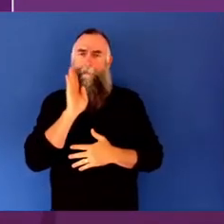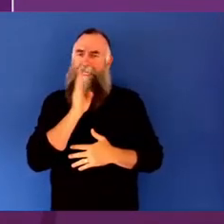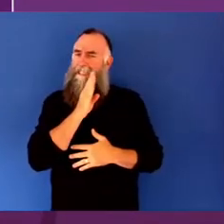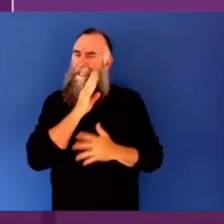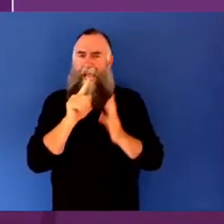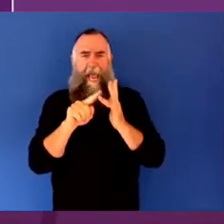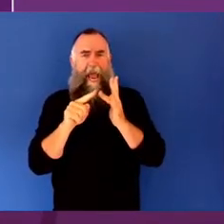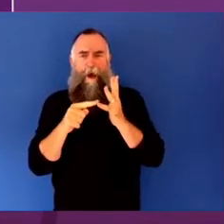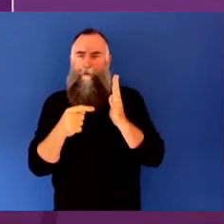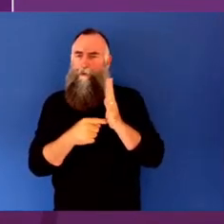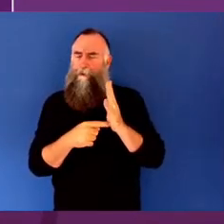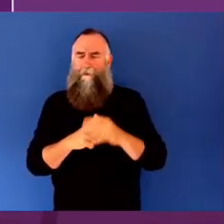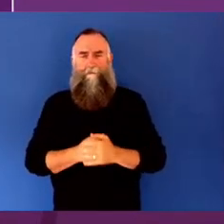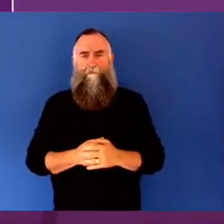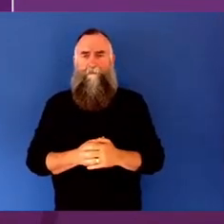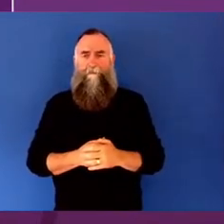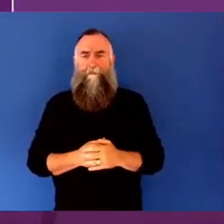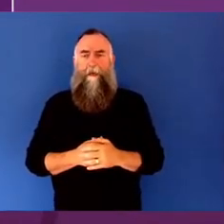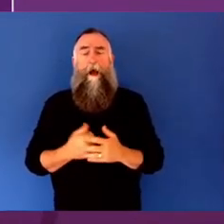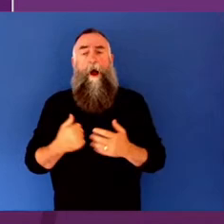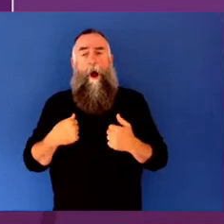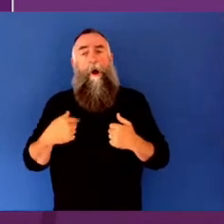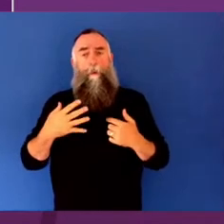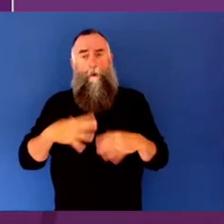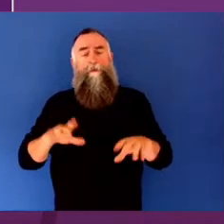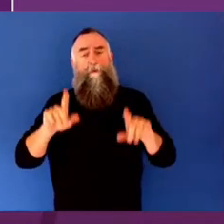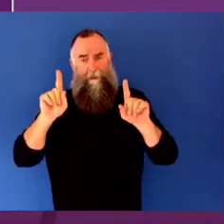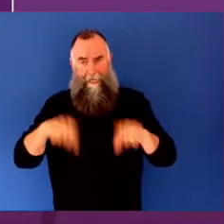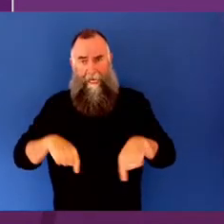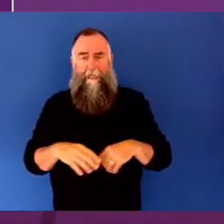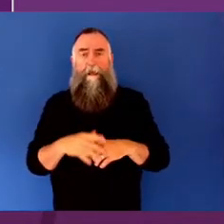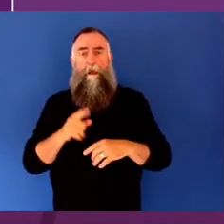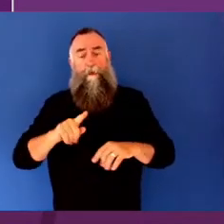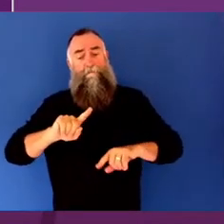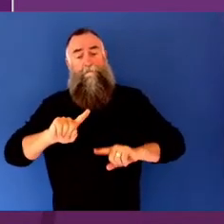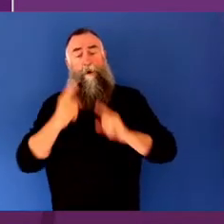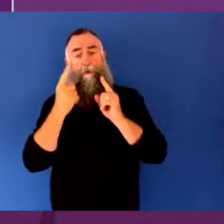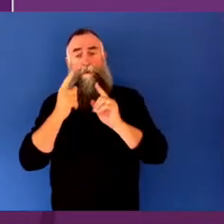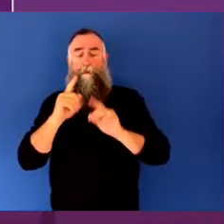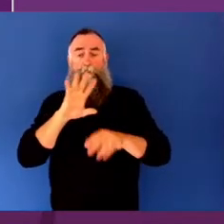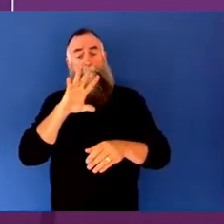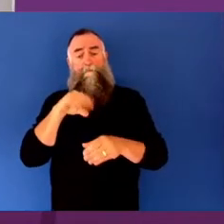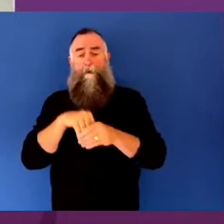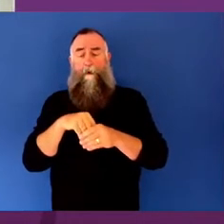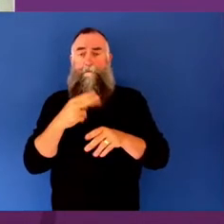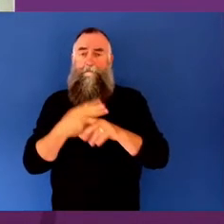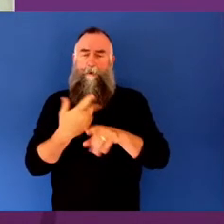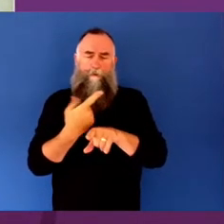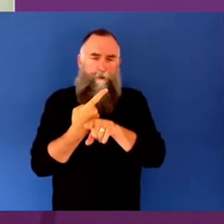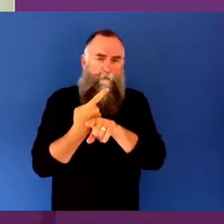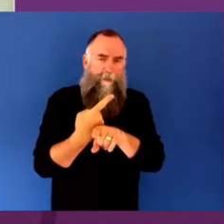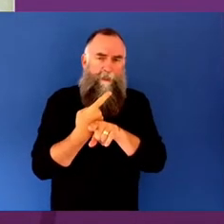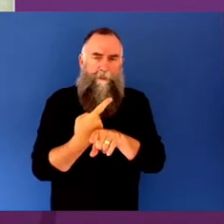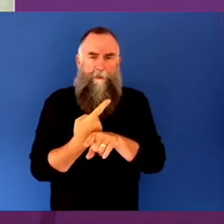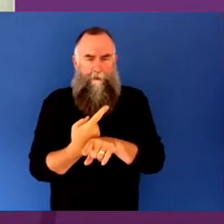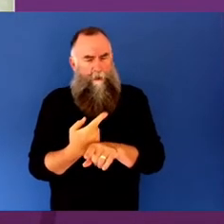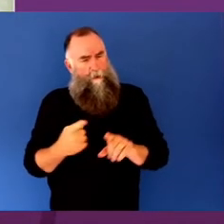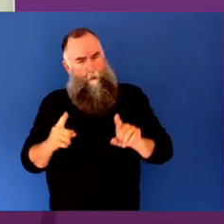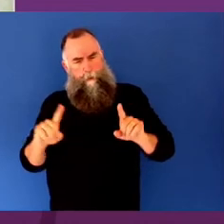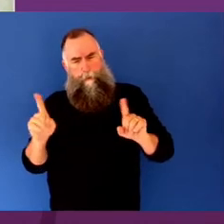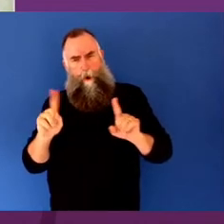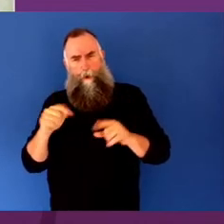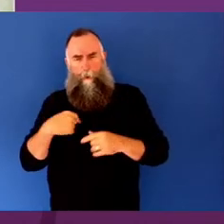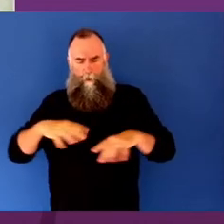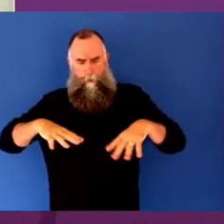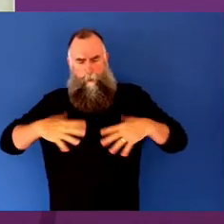So let's get started. As I said, the first part of this is the conversation more about what. What do we know? What are the existing work projects